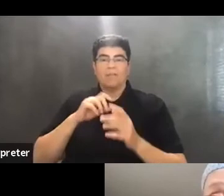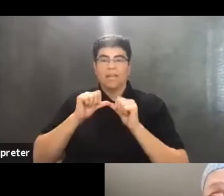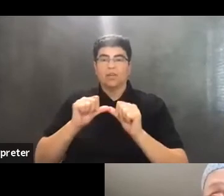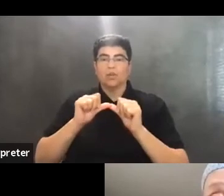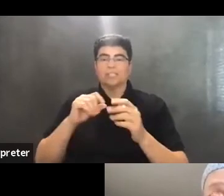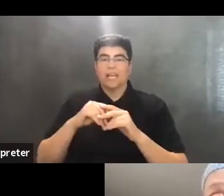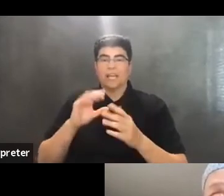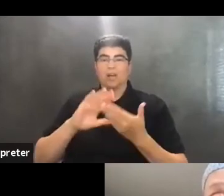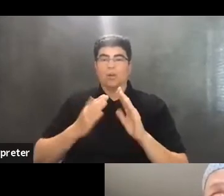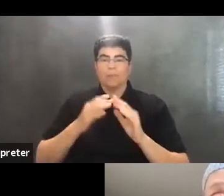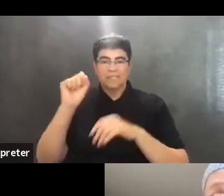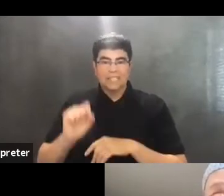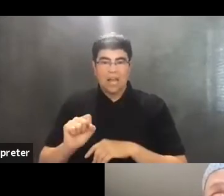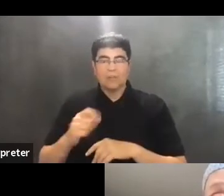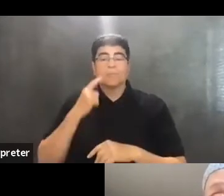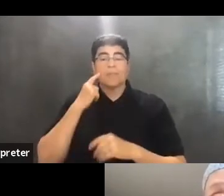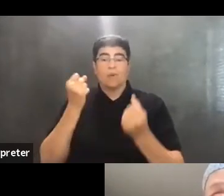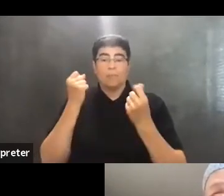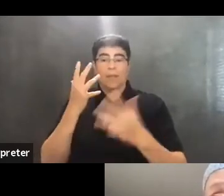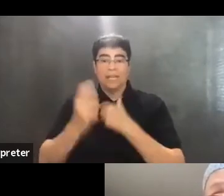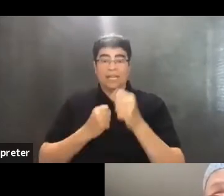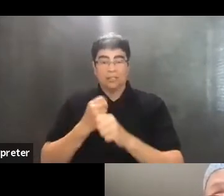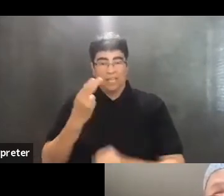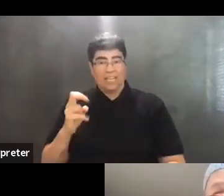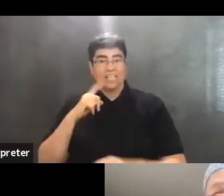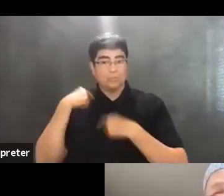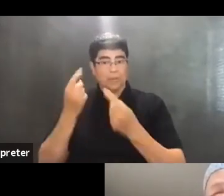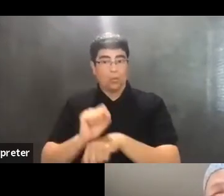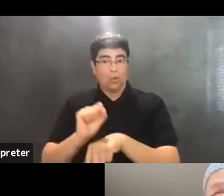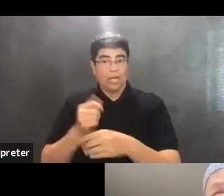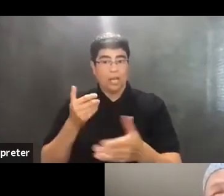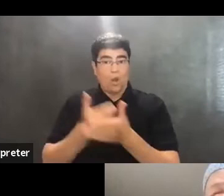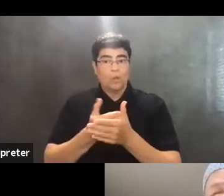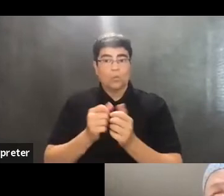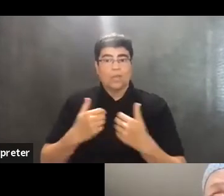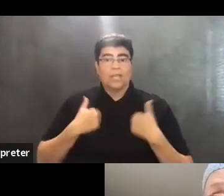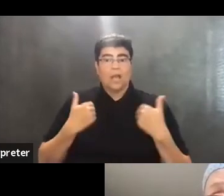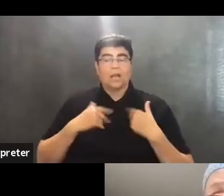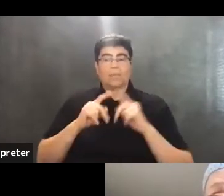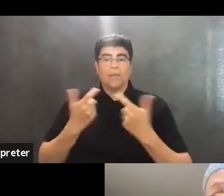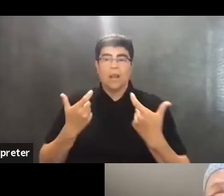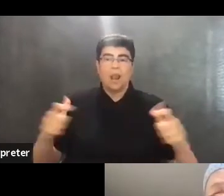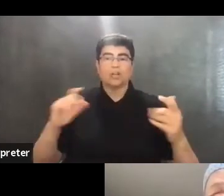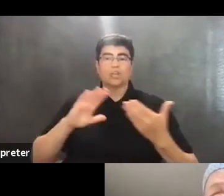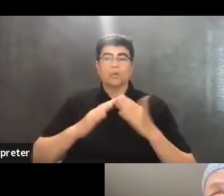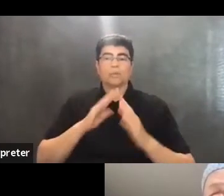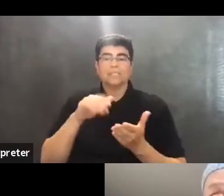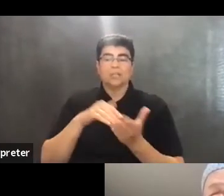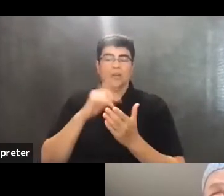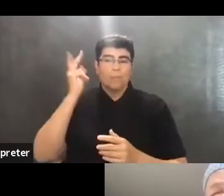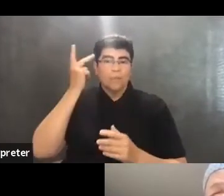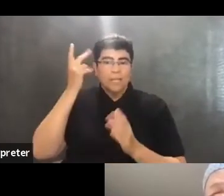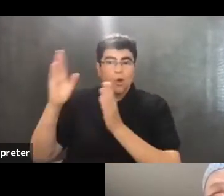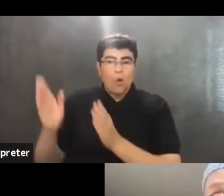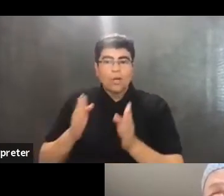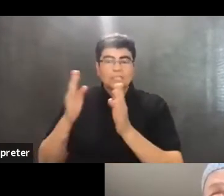South. And for many years, he has been working closely with young people in large urban centers on political organization and